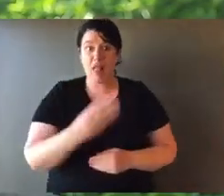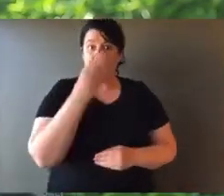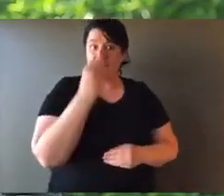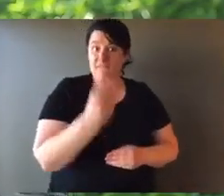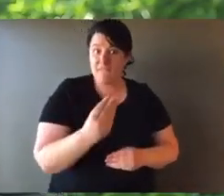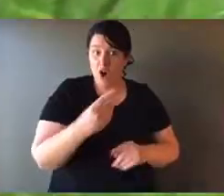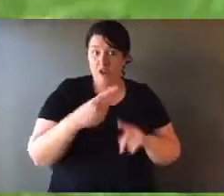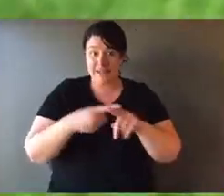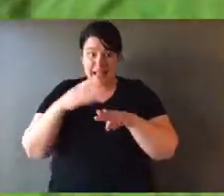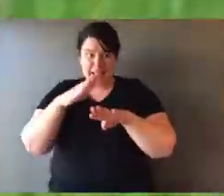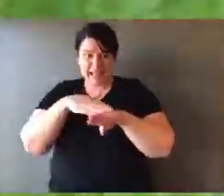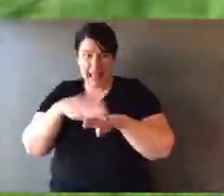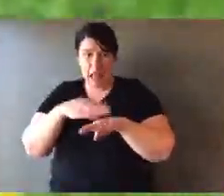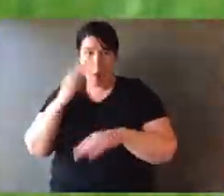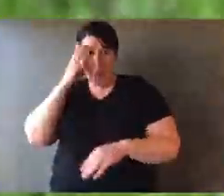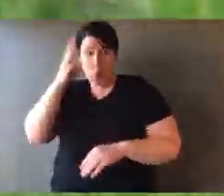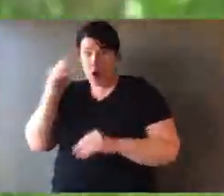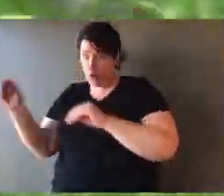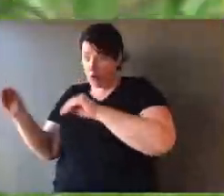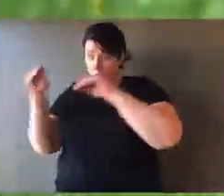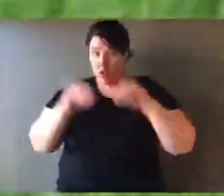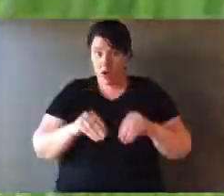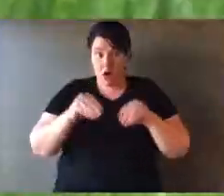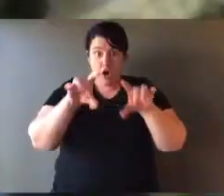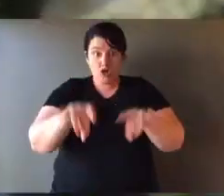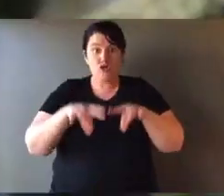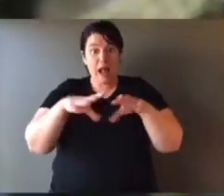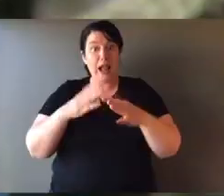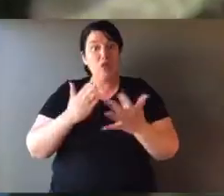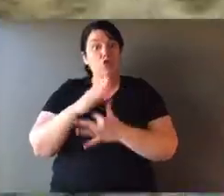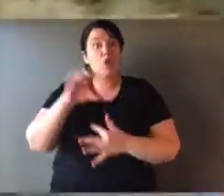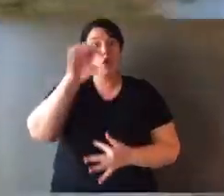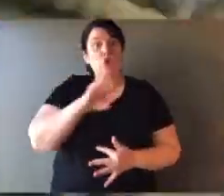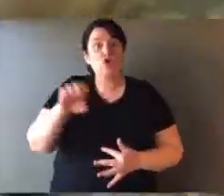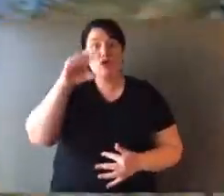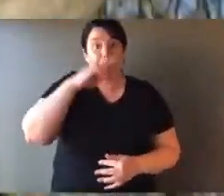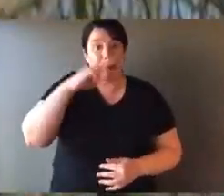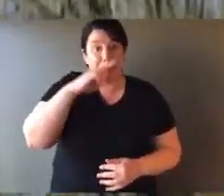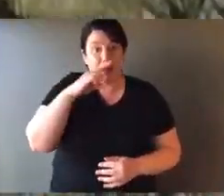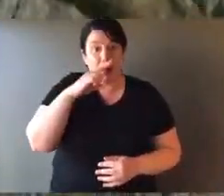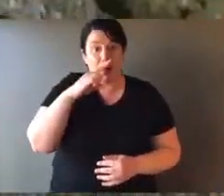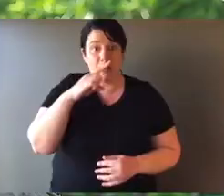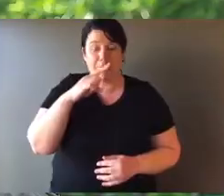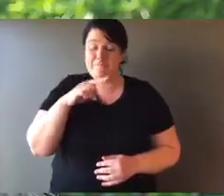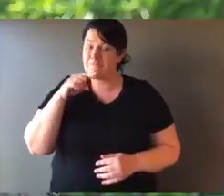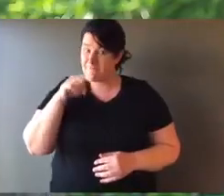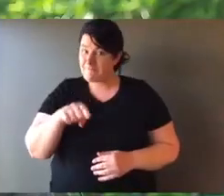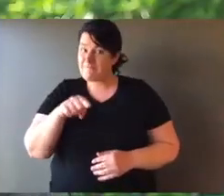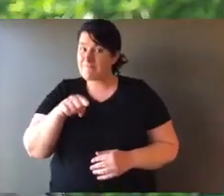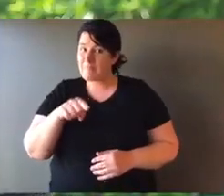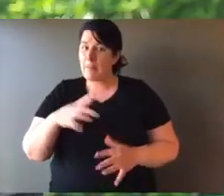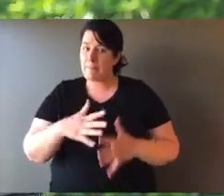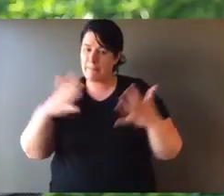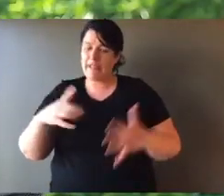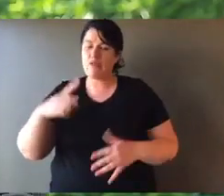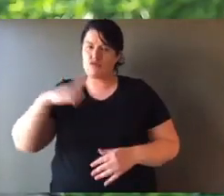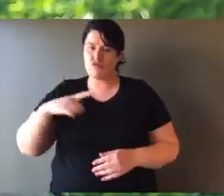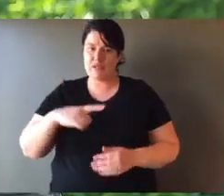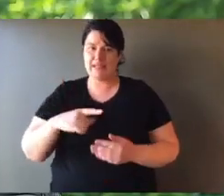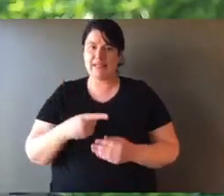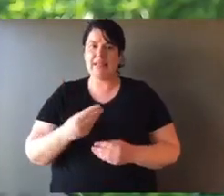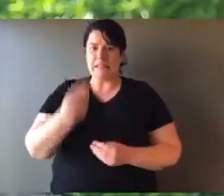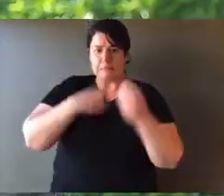But it turns out that the feral fox and feral cat that were introduced to Australia by Europeans are responsible